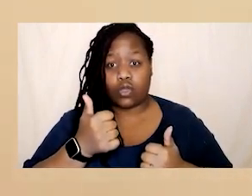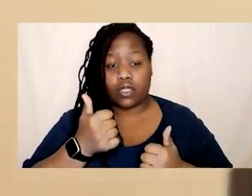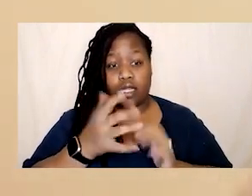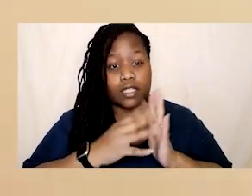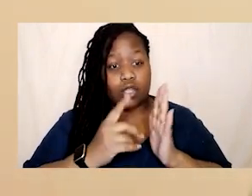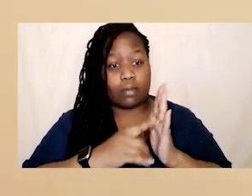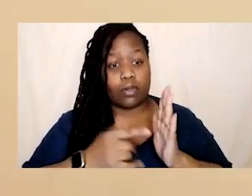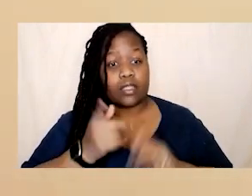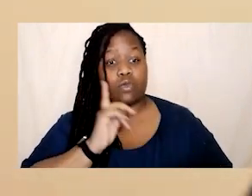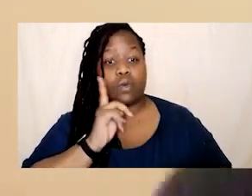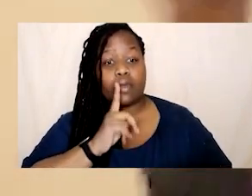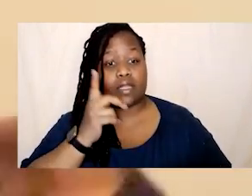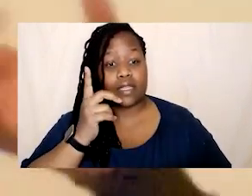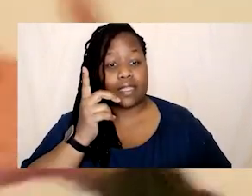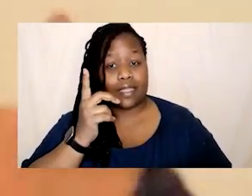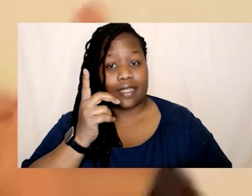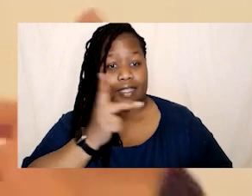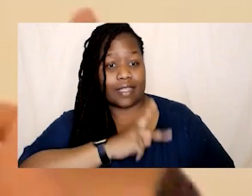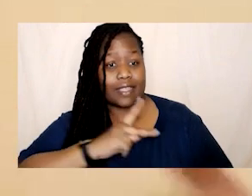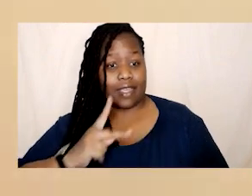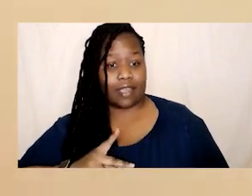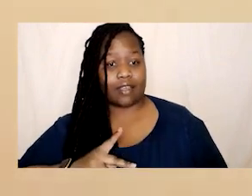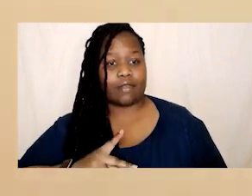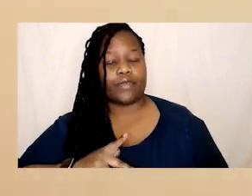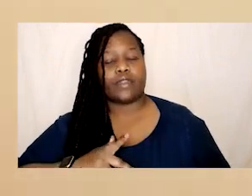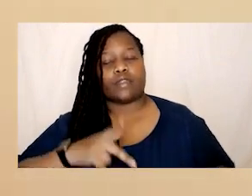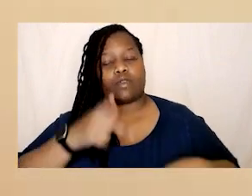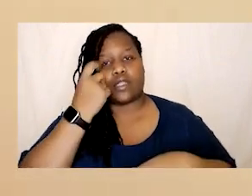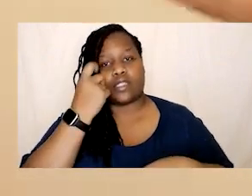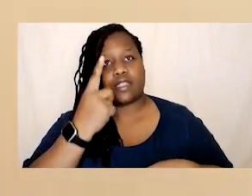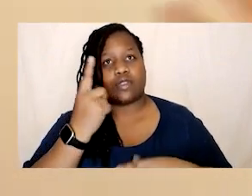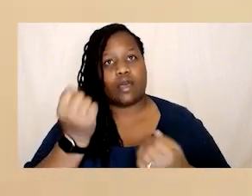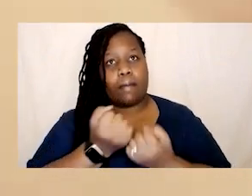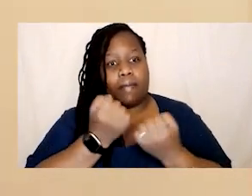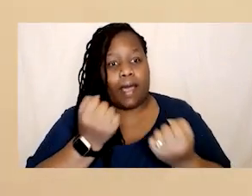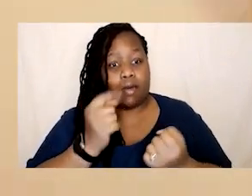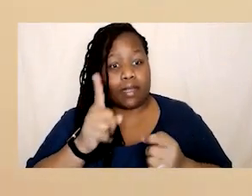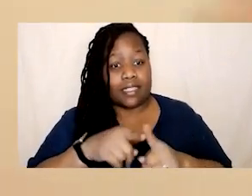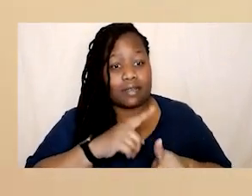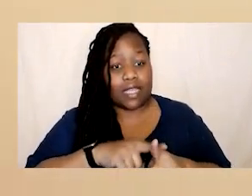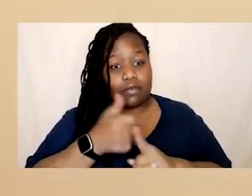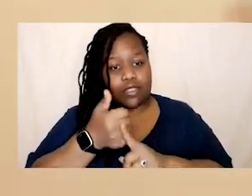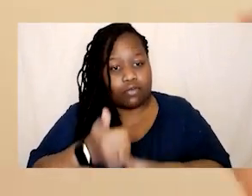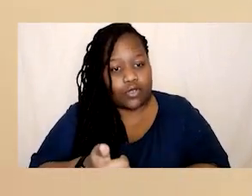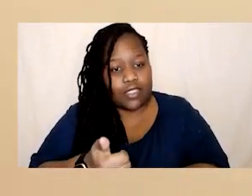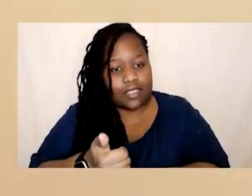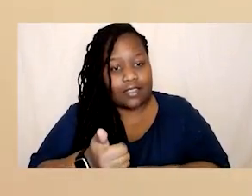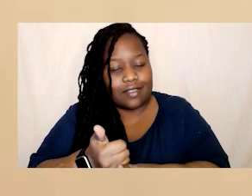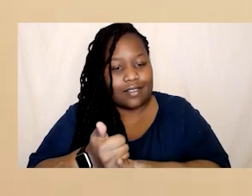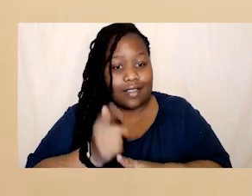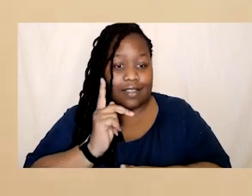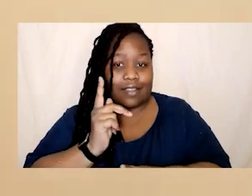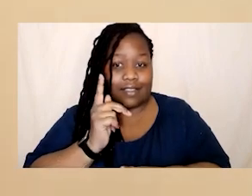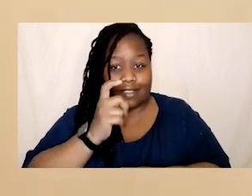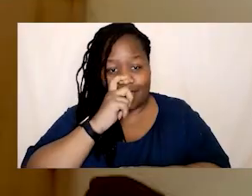their strength and power but was about serving their sisterhood um I don't know about the whole giving up sex thing though that'd be a little bit too much for me too